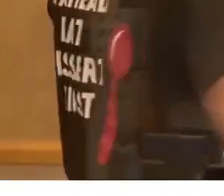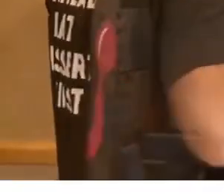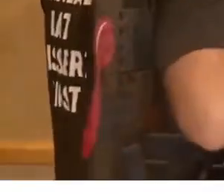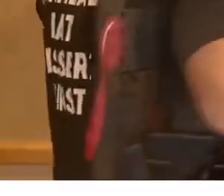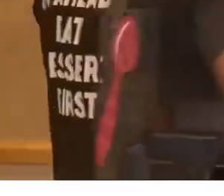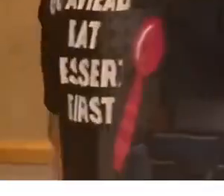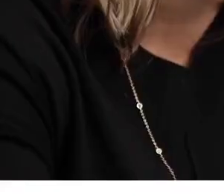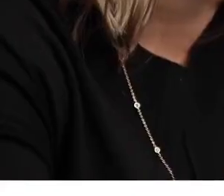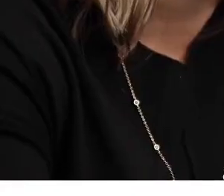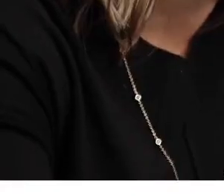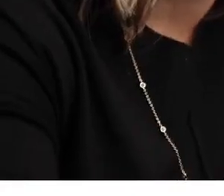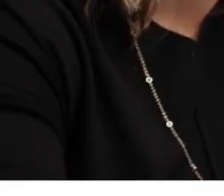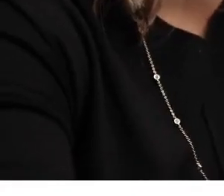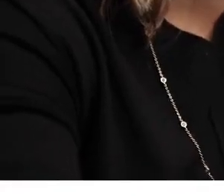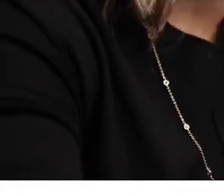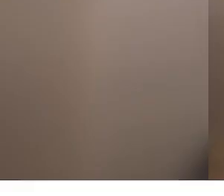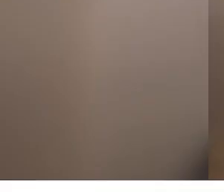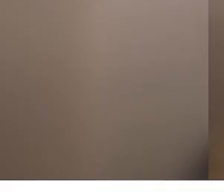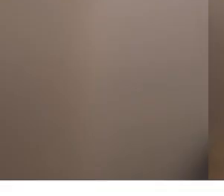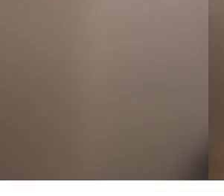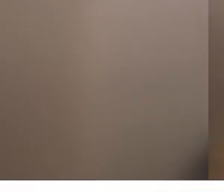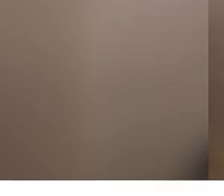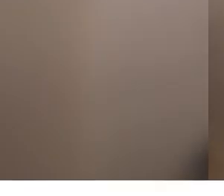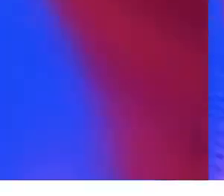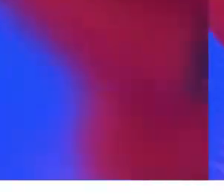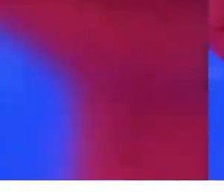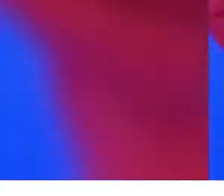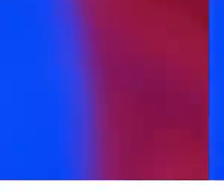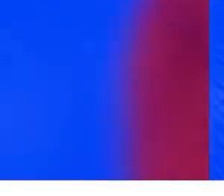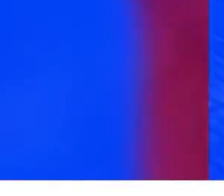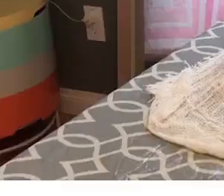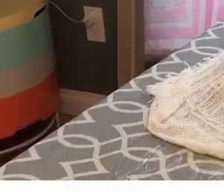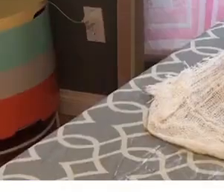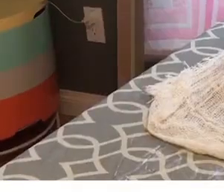To work. To visit.